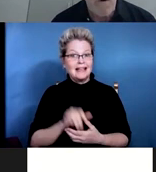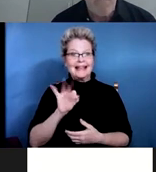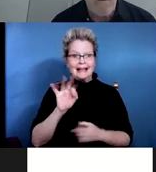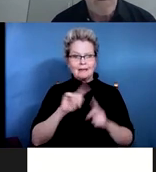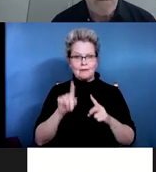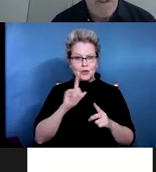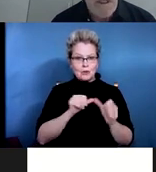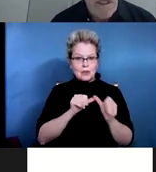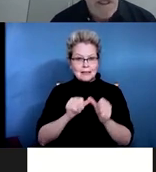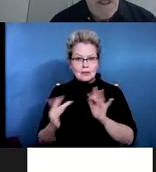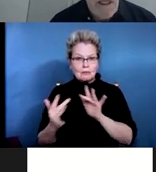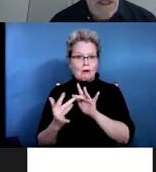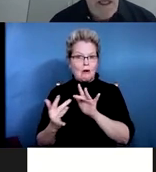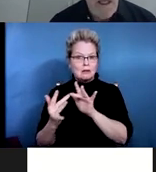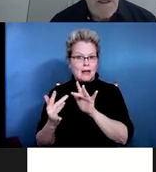the work, workforce.